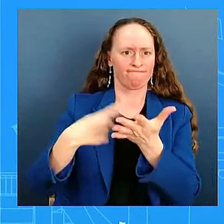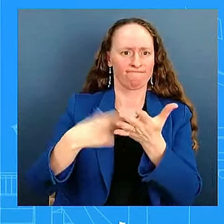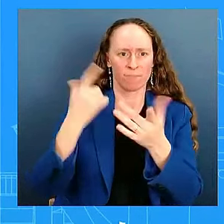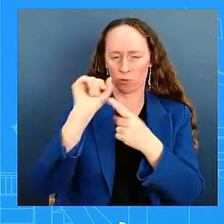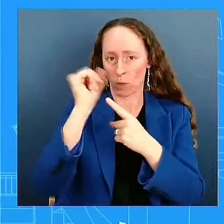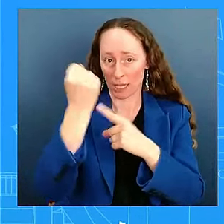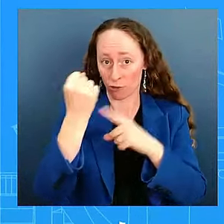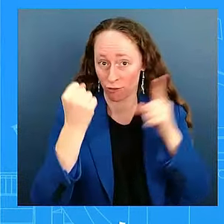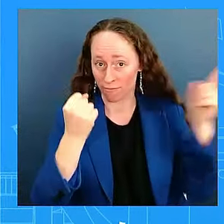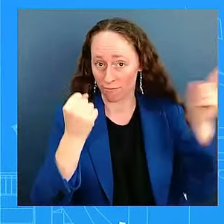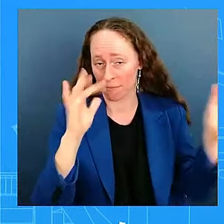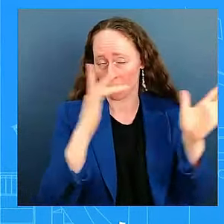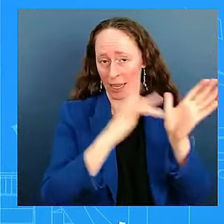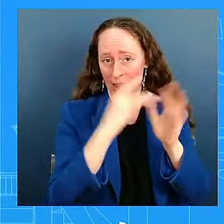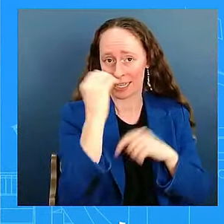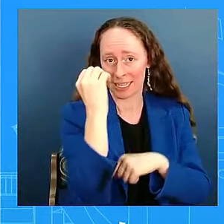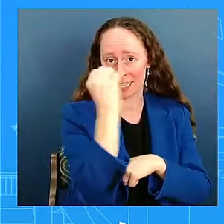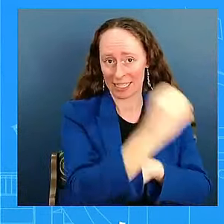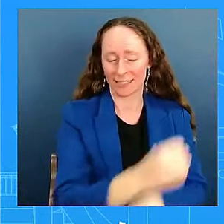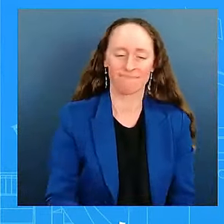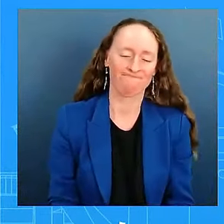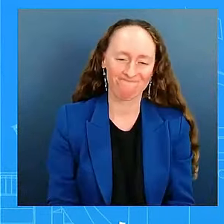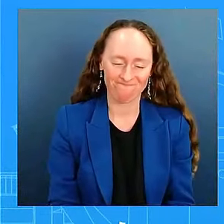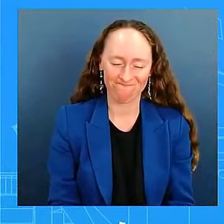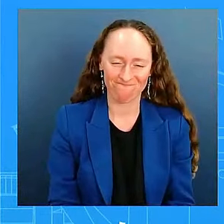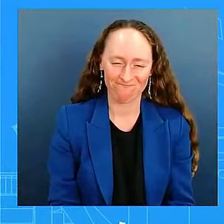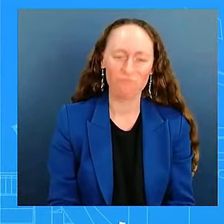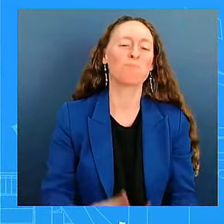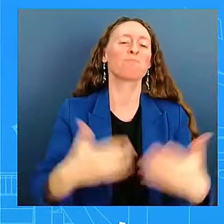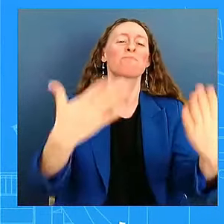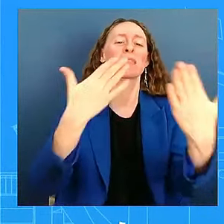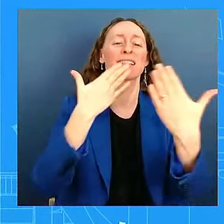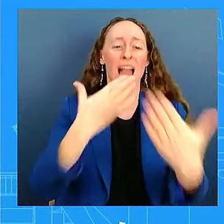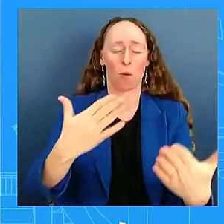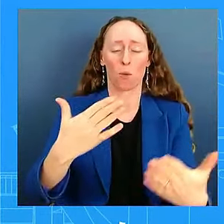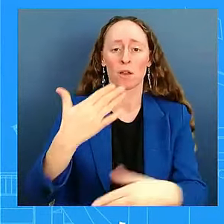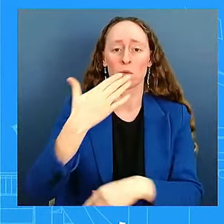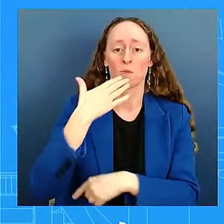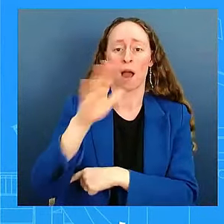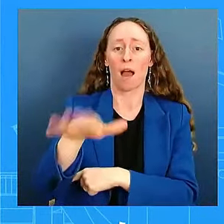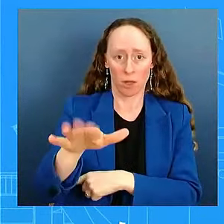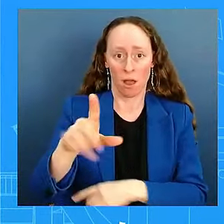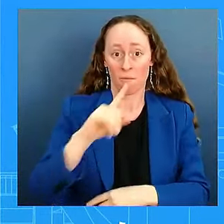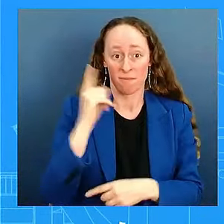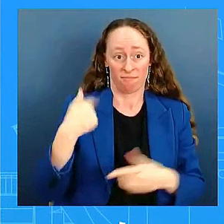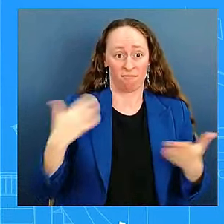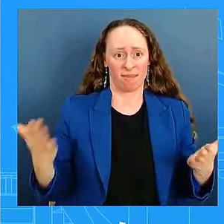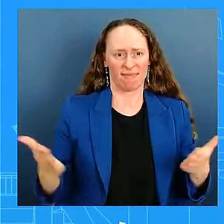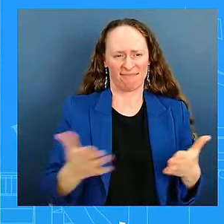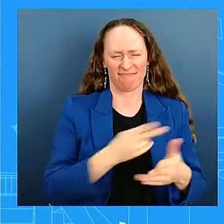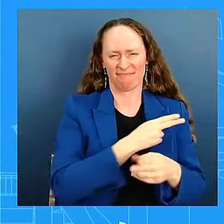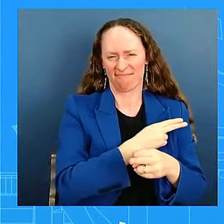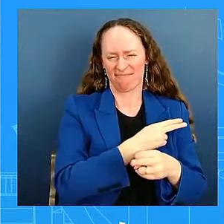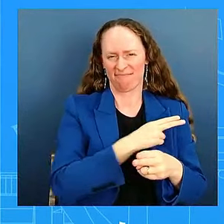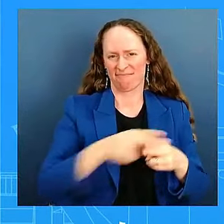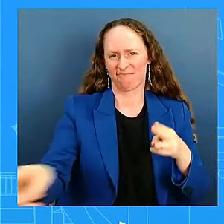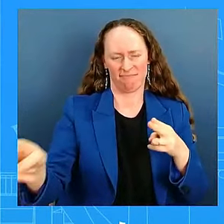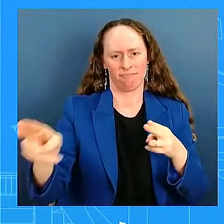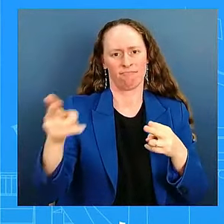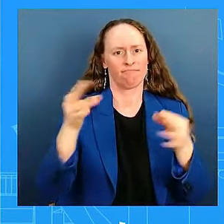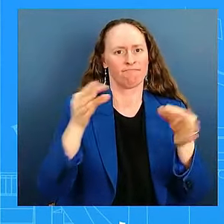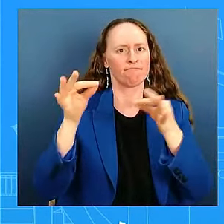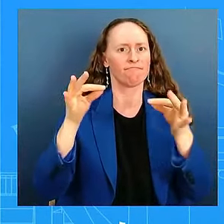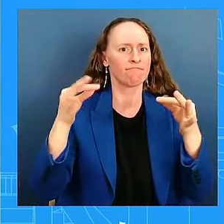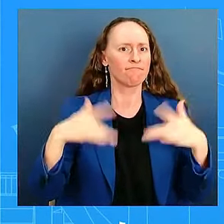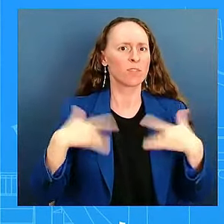Thank you, Corrine, and good afternoon, everyone. I'm here to provide a brief report on the Iranian ballistic missile attack against Israel that occurred earlier today.